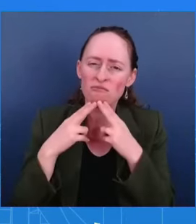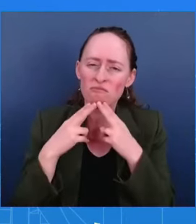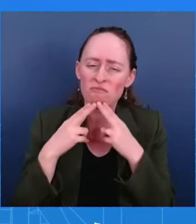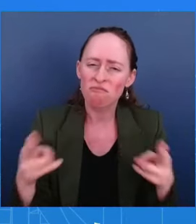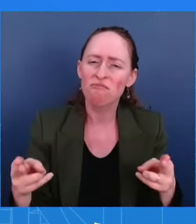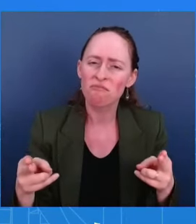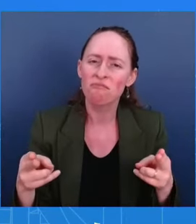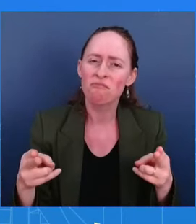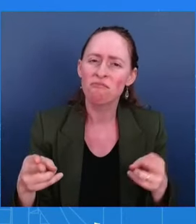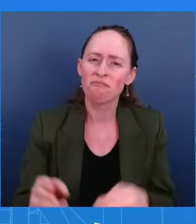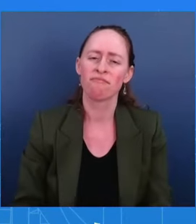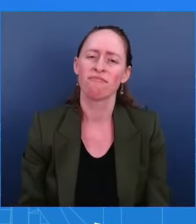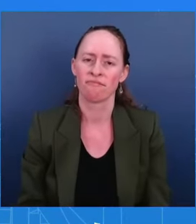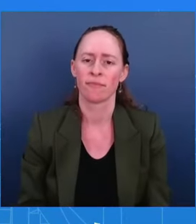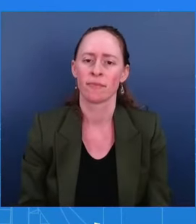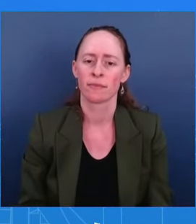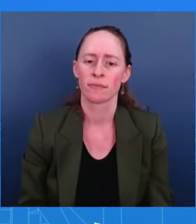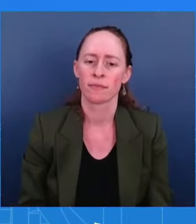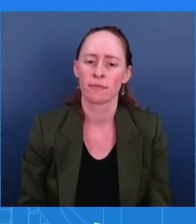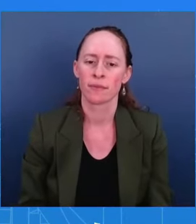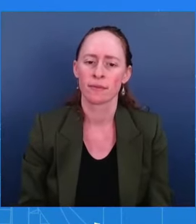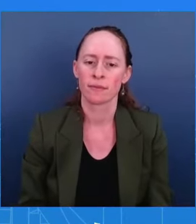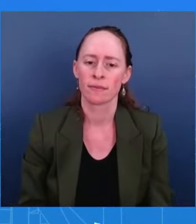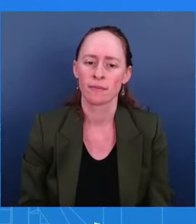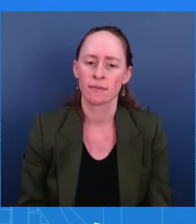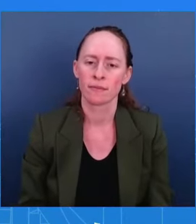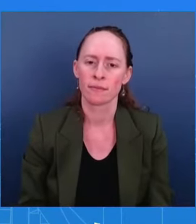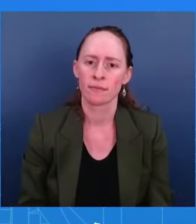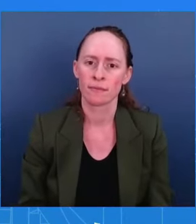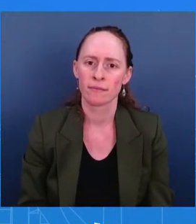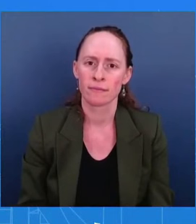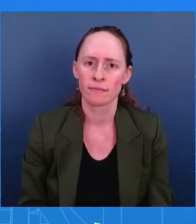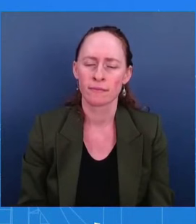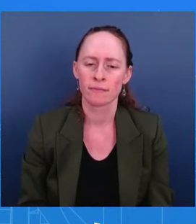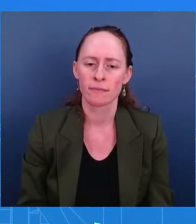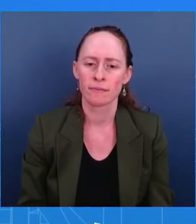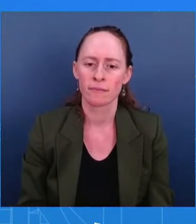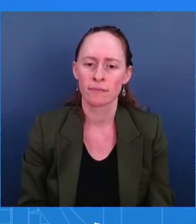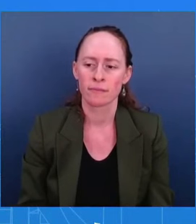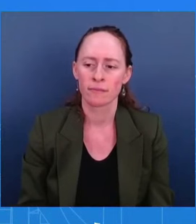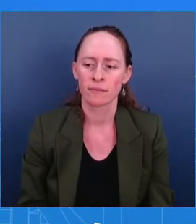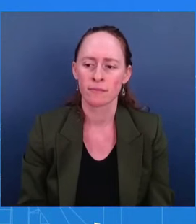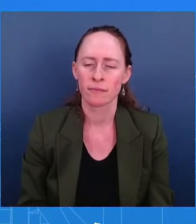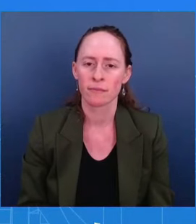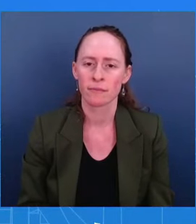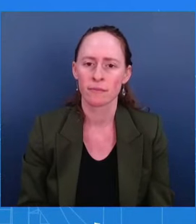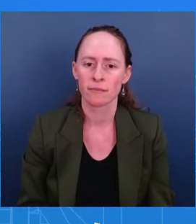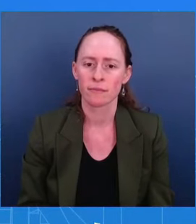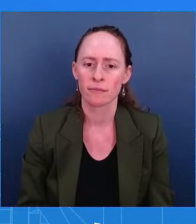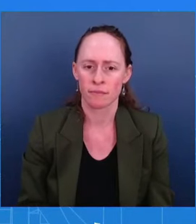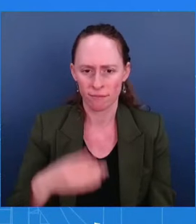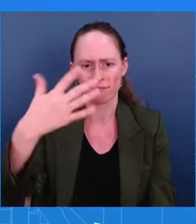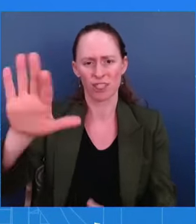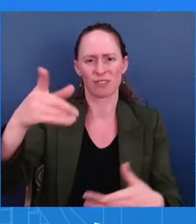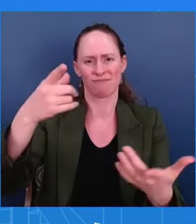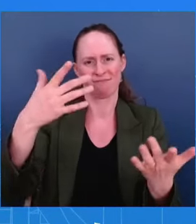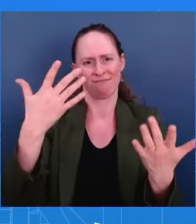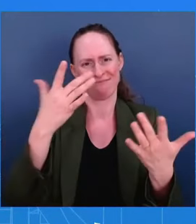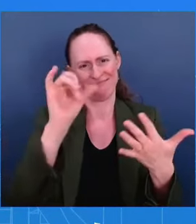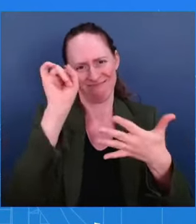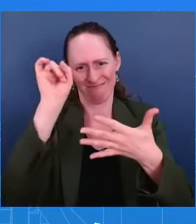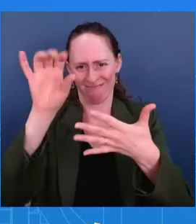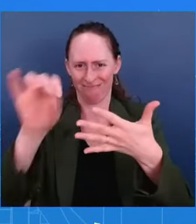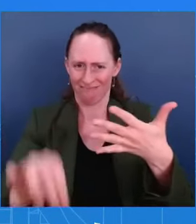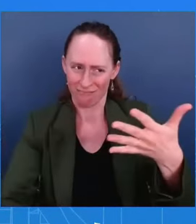Dolan's questions. You laid out everything you want Congress to do. If it is so devastating to this President, what is he doing to help